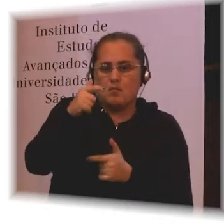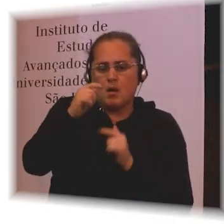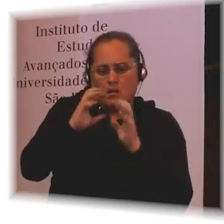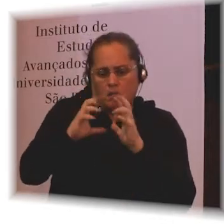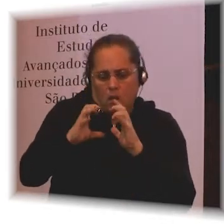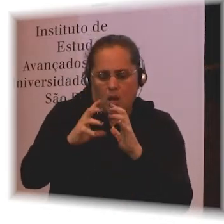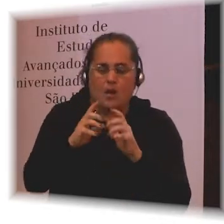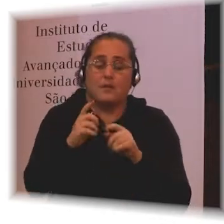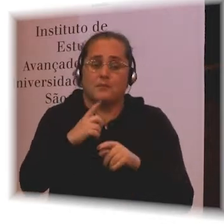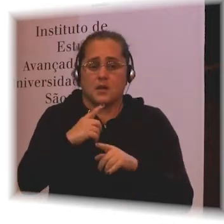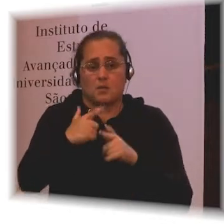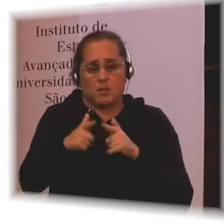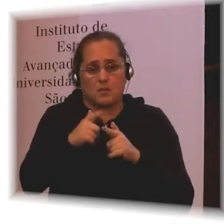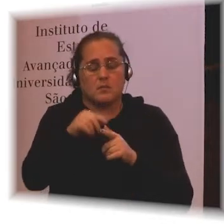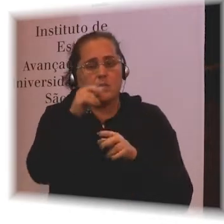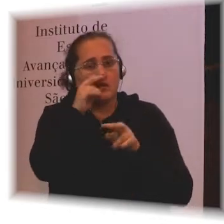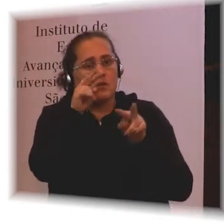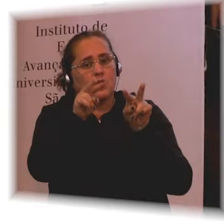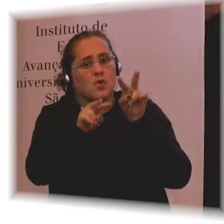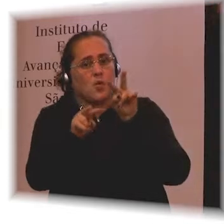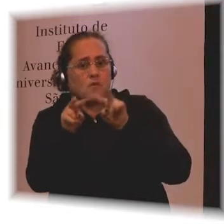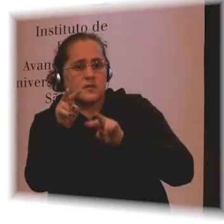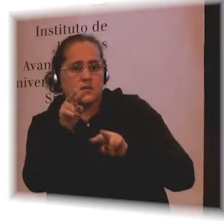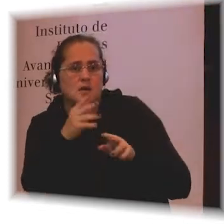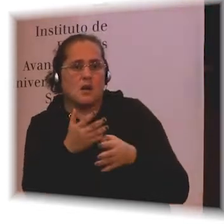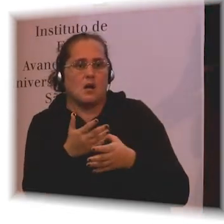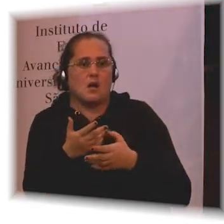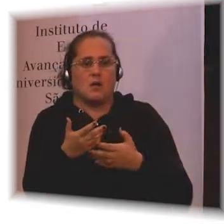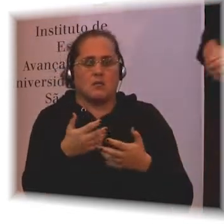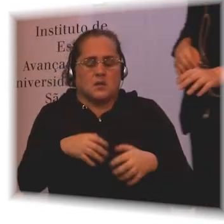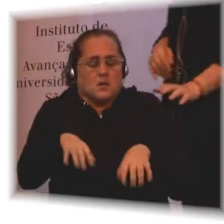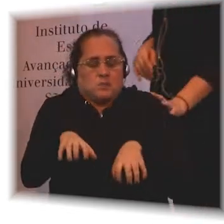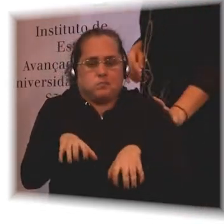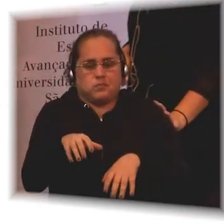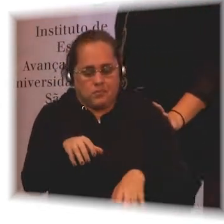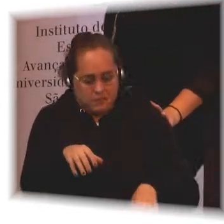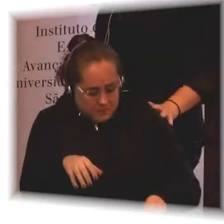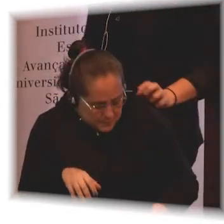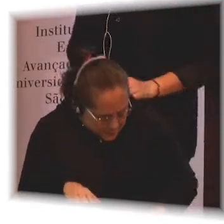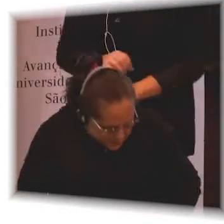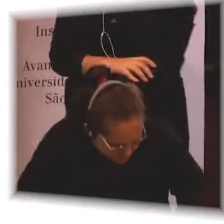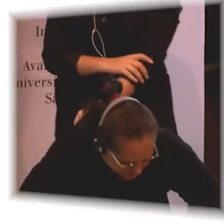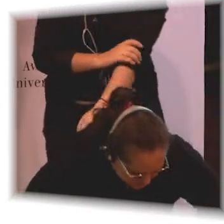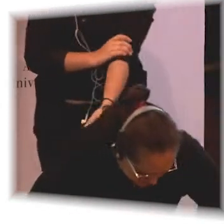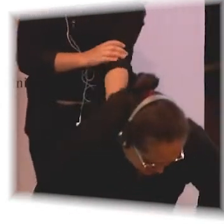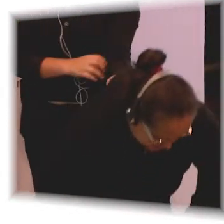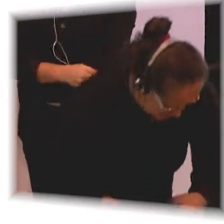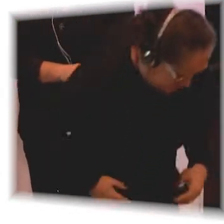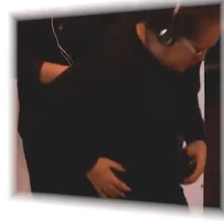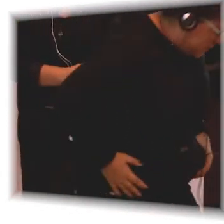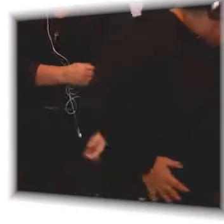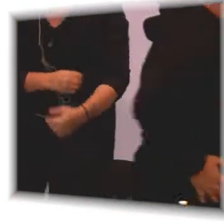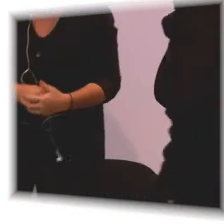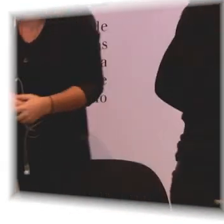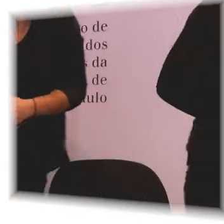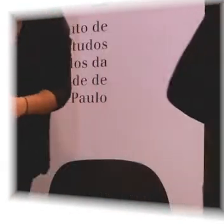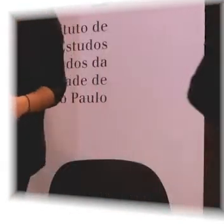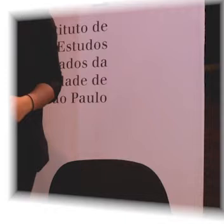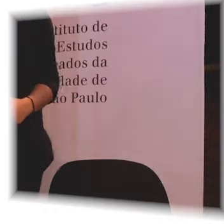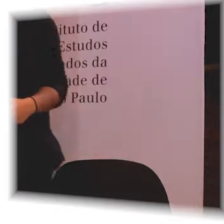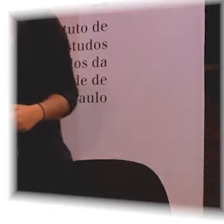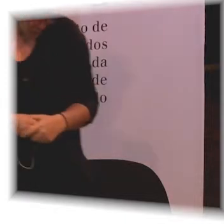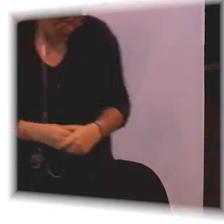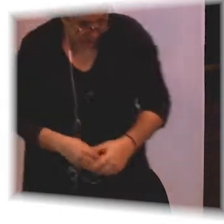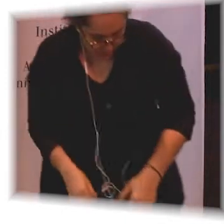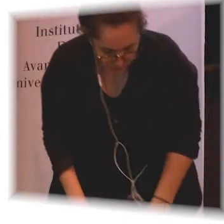problems about epilepsy, so mothers report daily seizures, problems about irritability of the child and screaming of the